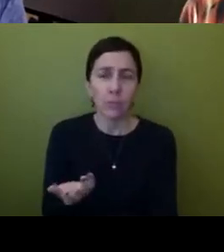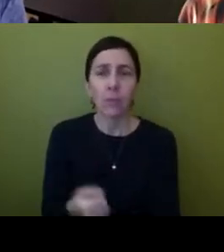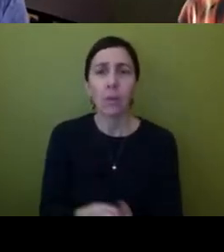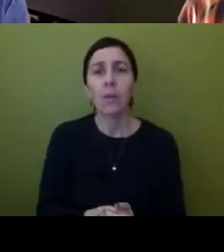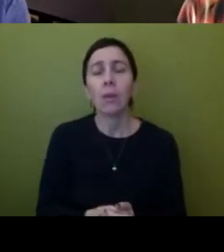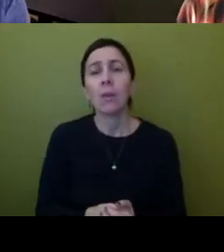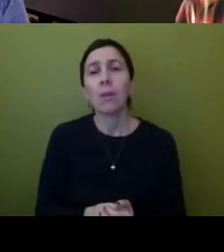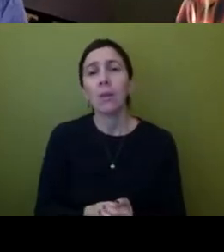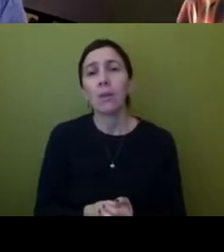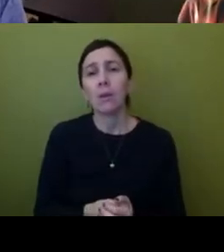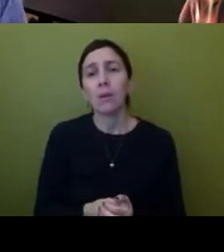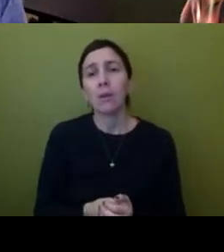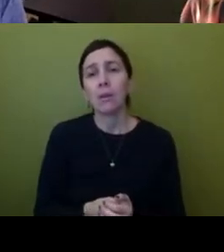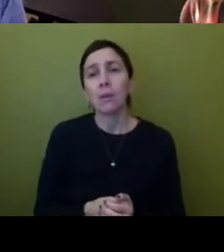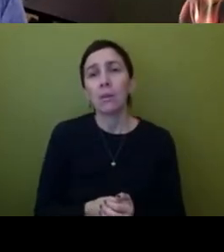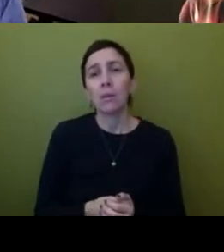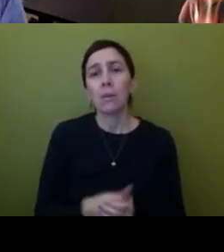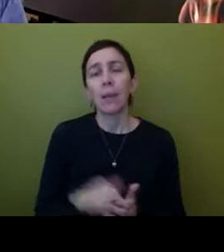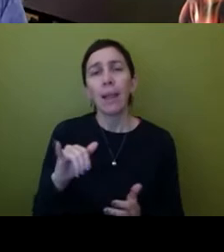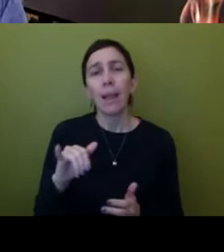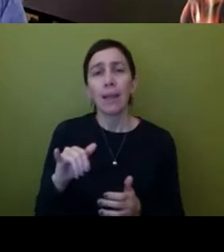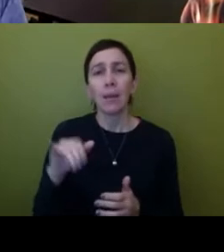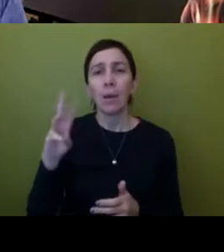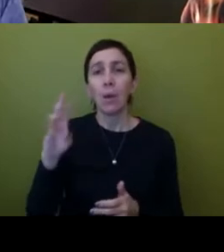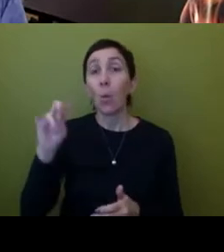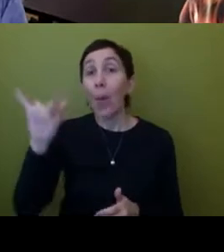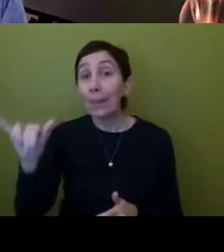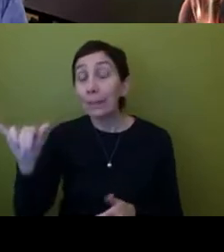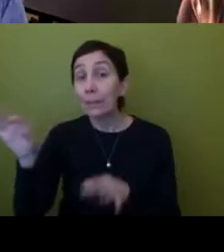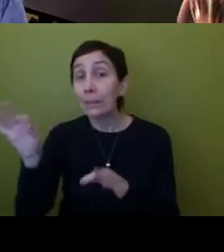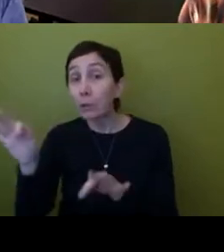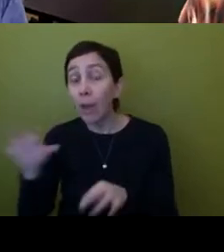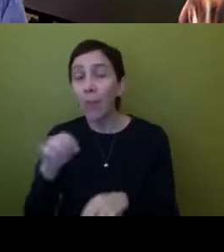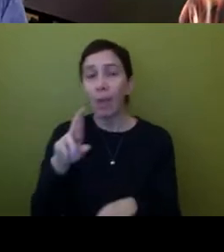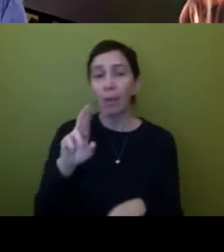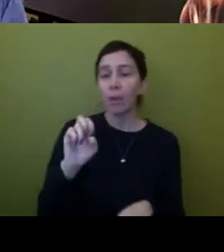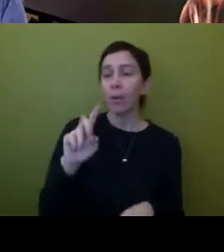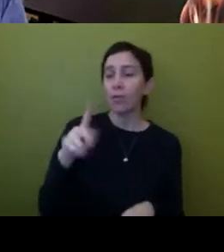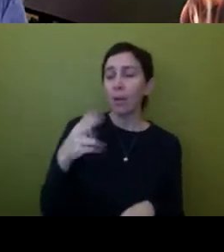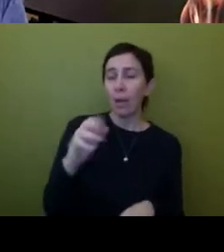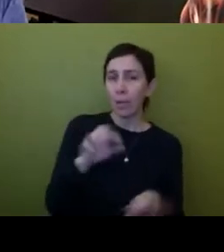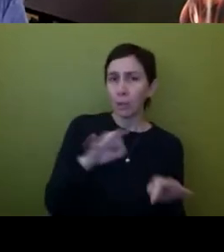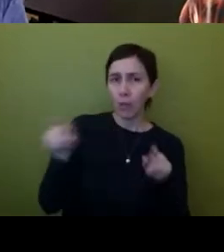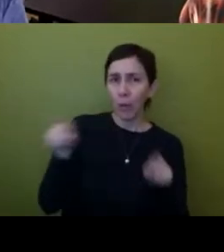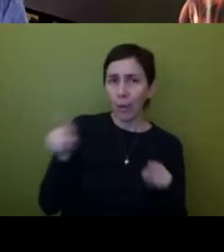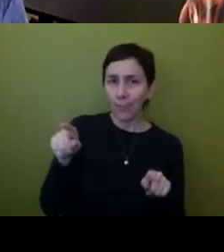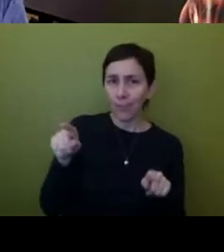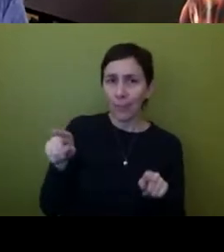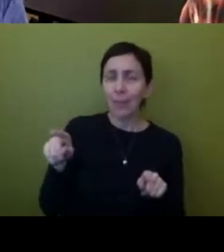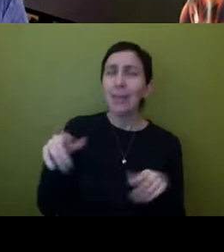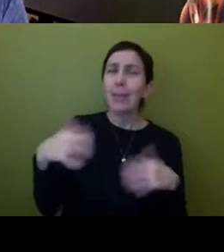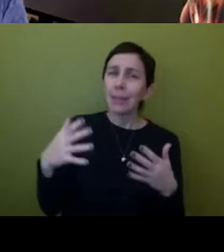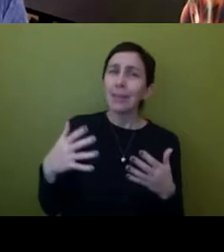what you know wendy and raker are describing like is it's the beginning of of of kind of ethical